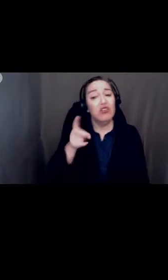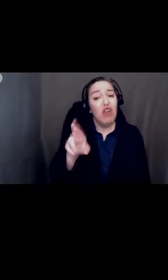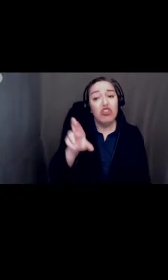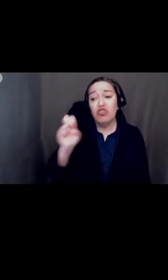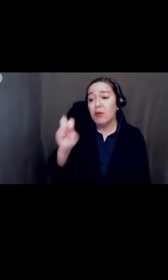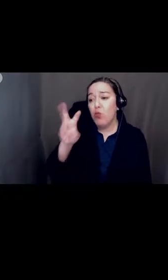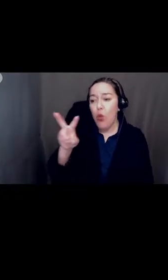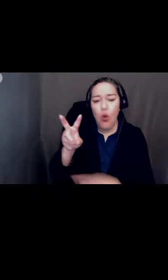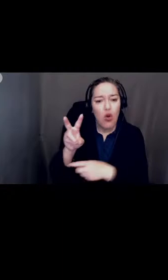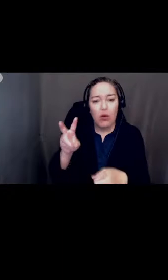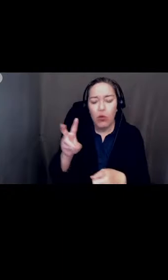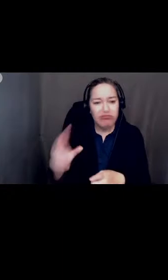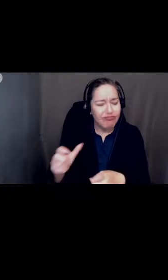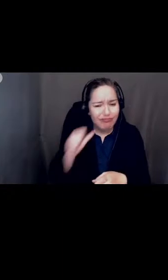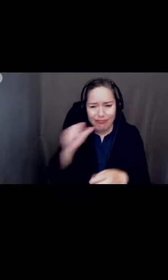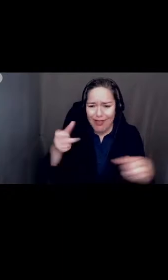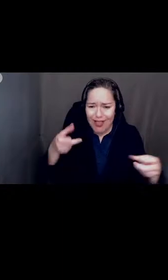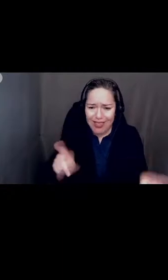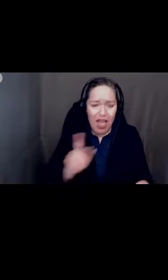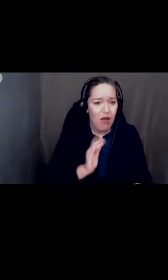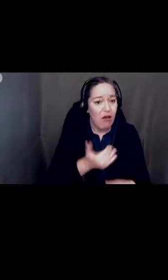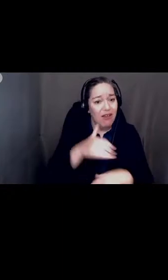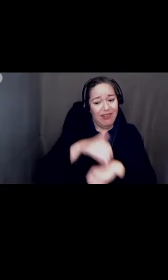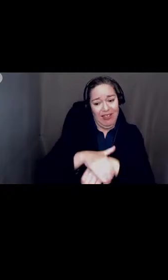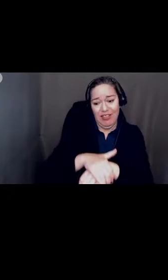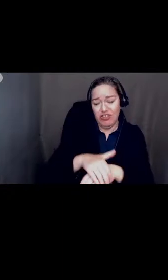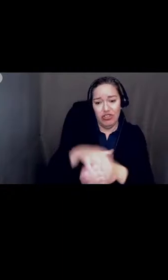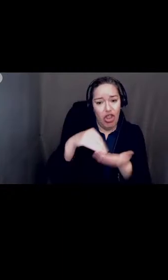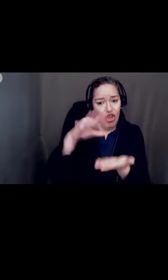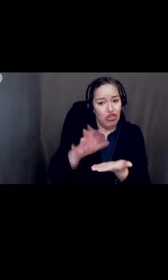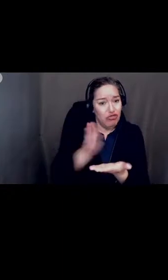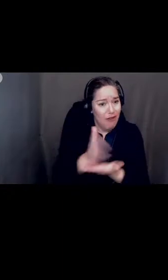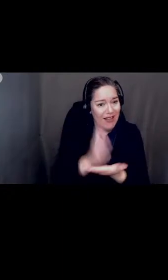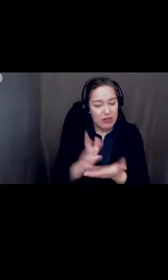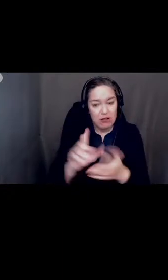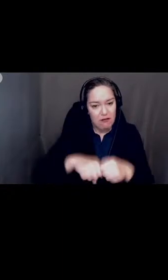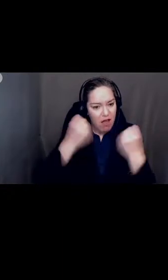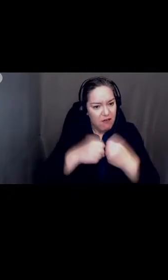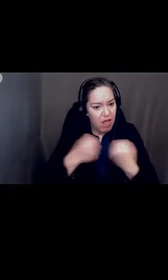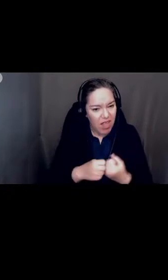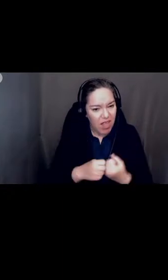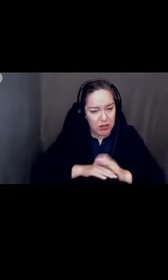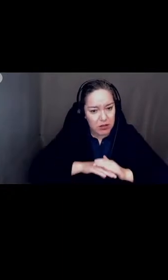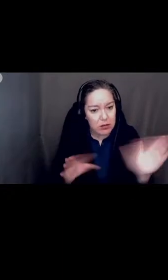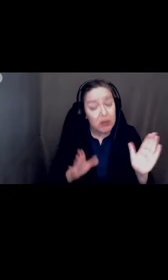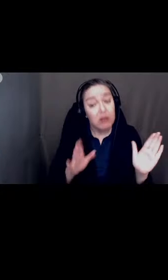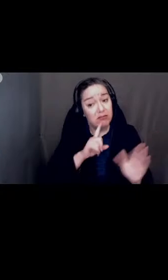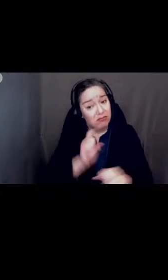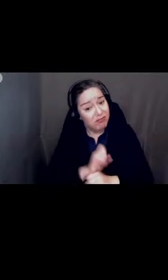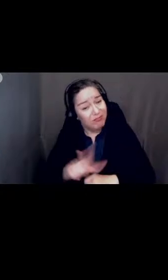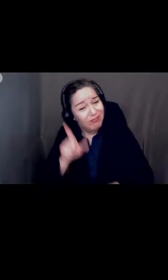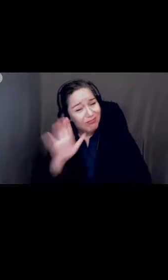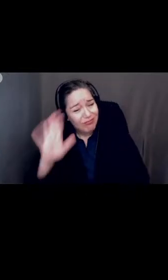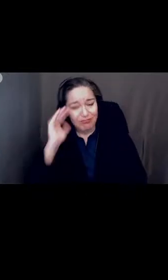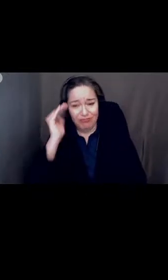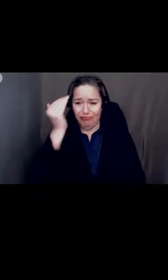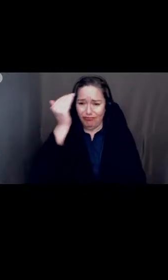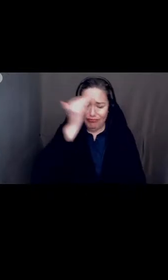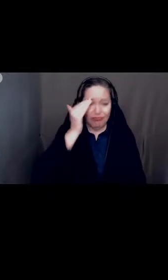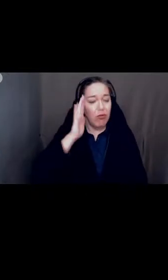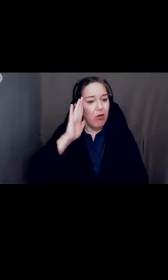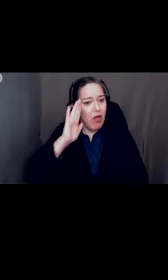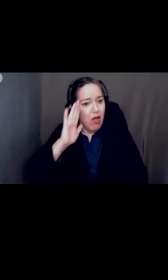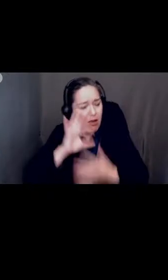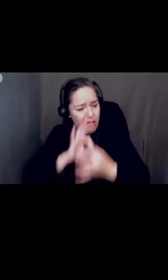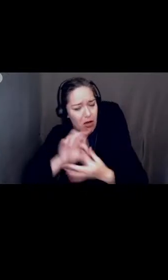going to allow our English learners' rights to be violated. In fact, it is because of her leadership, knowledge of the law, and compassion for her students as